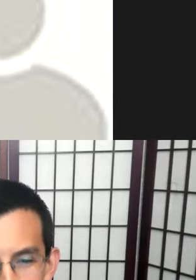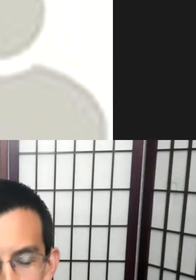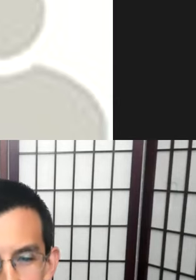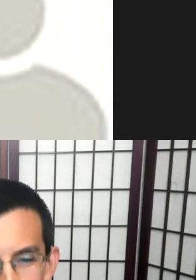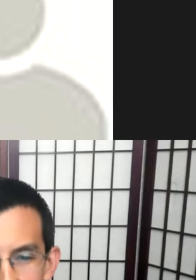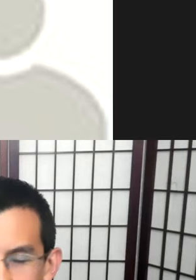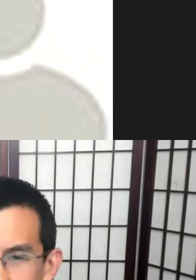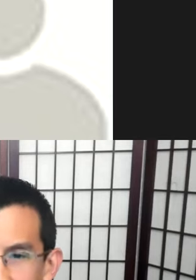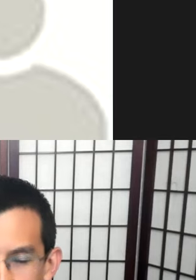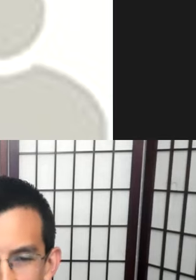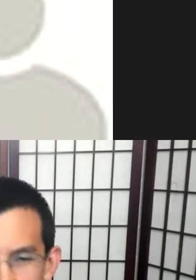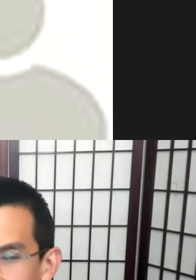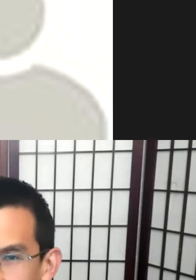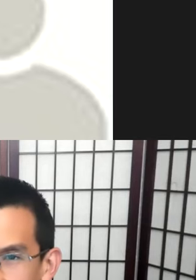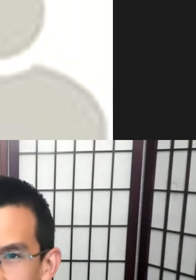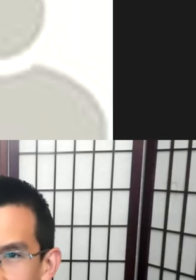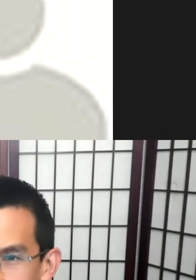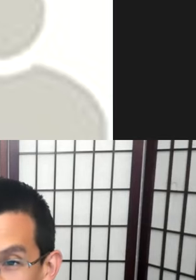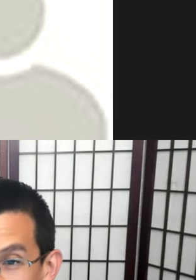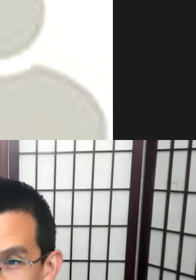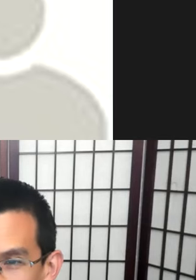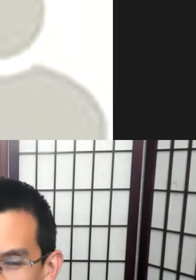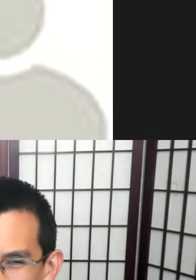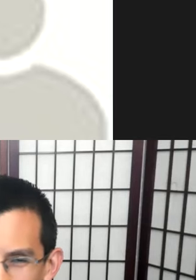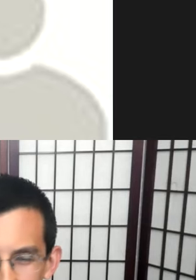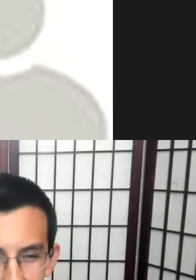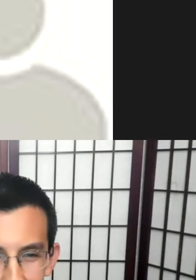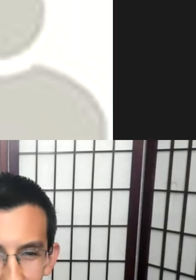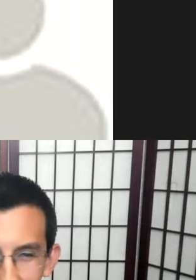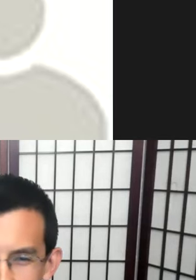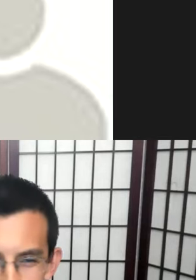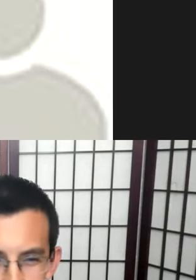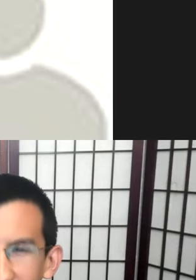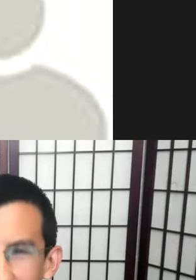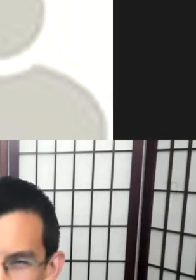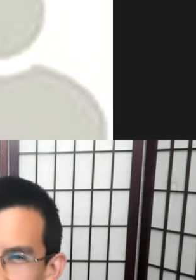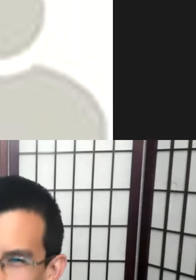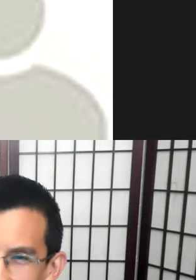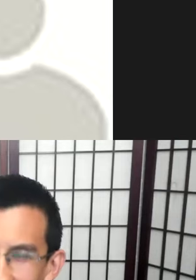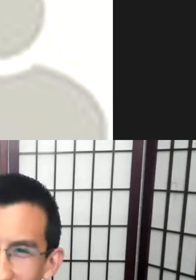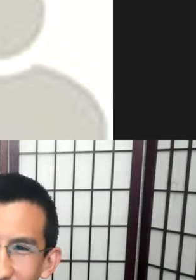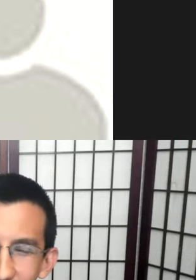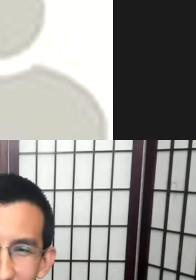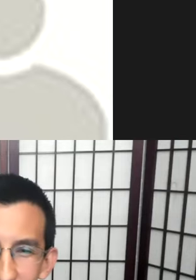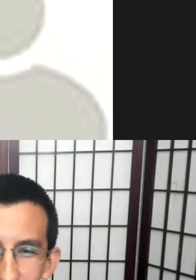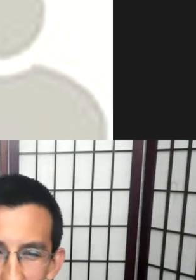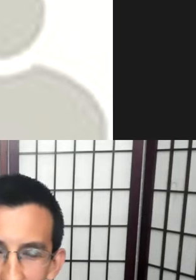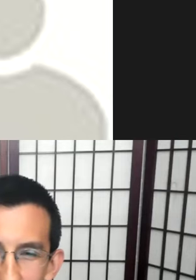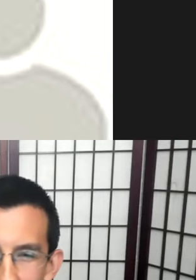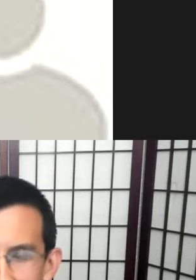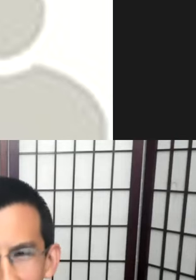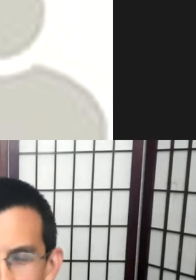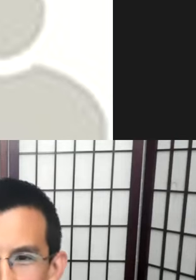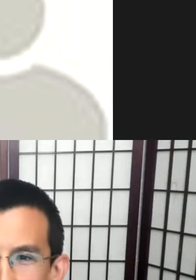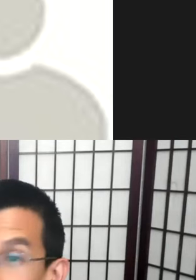connotation when it's in reference to language because language is sacred. It's sort of like selling sage or something like that in Native American